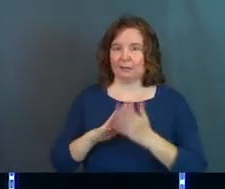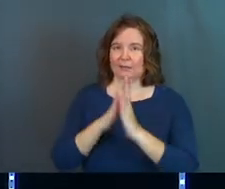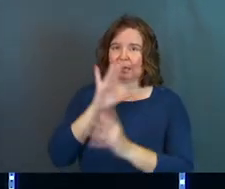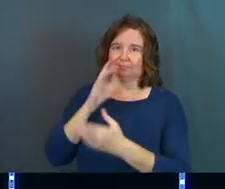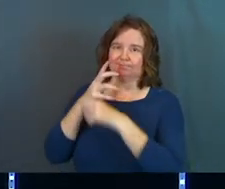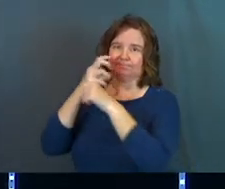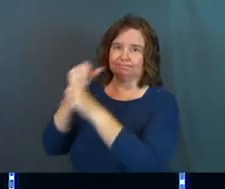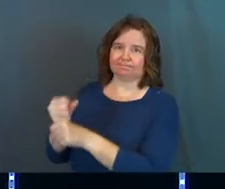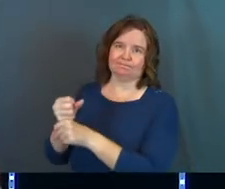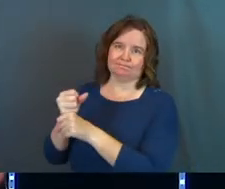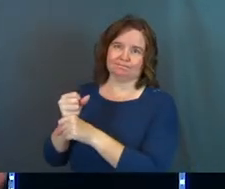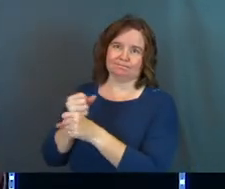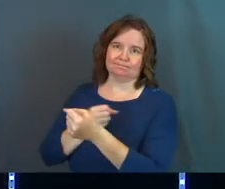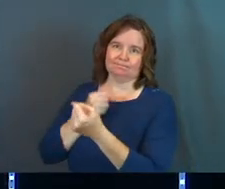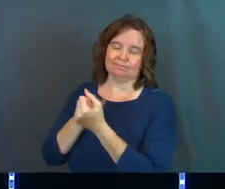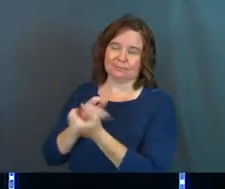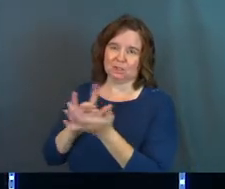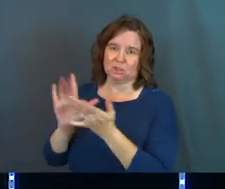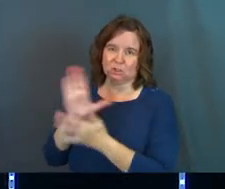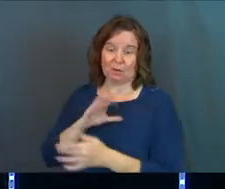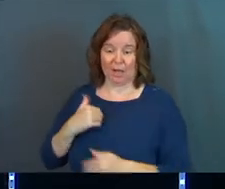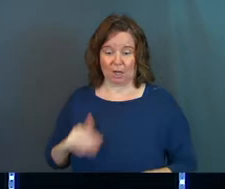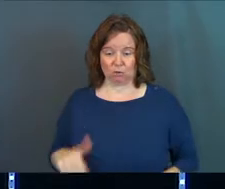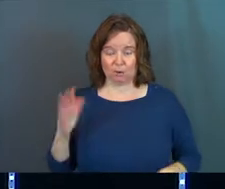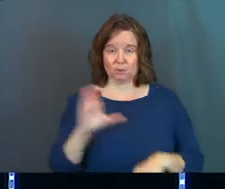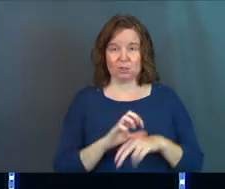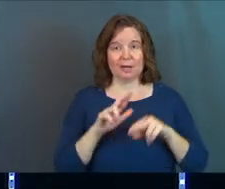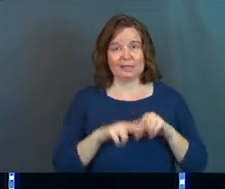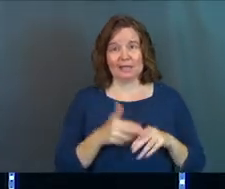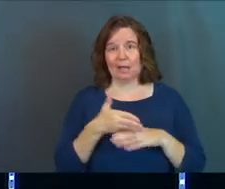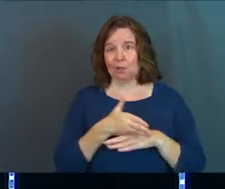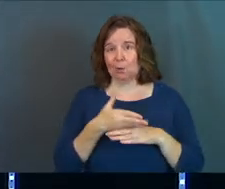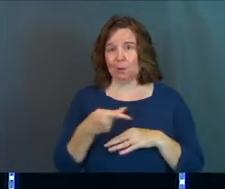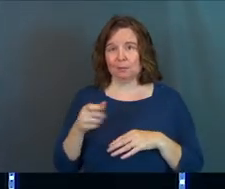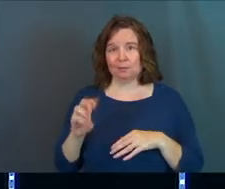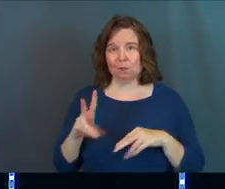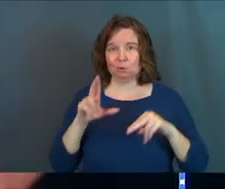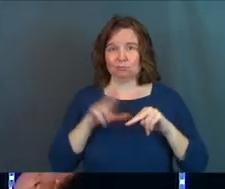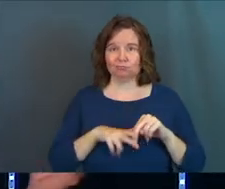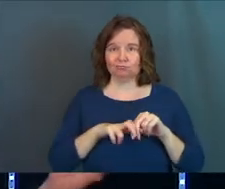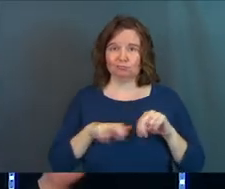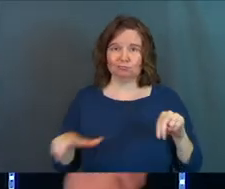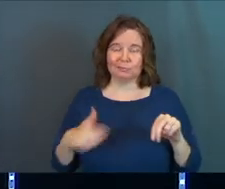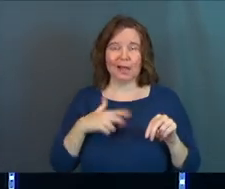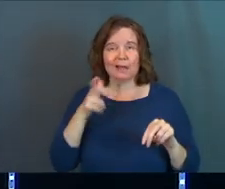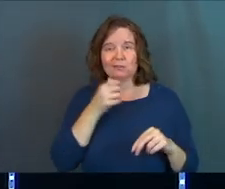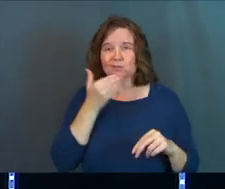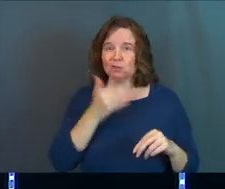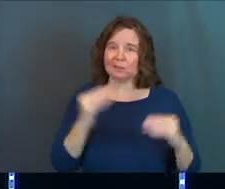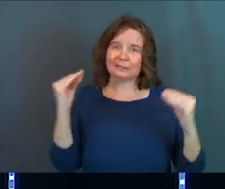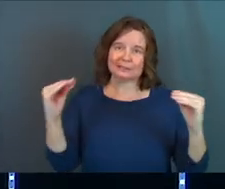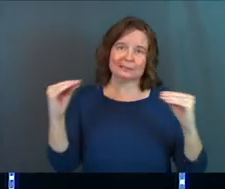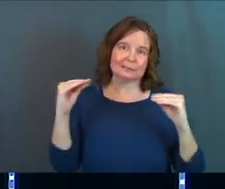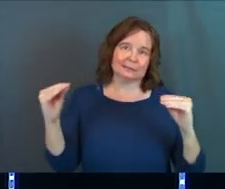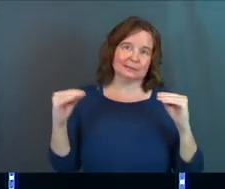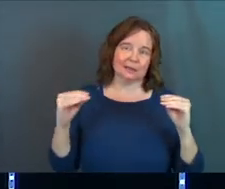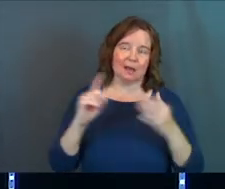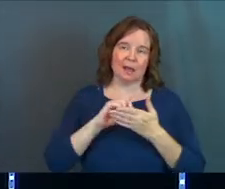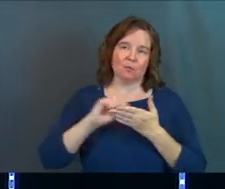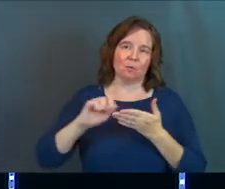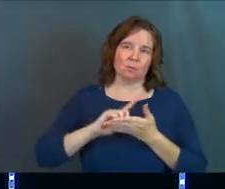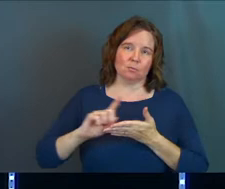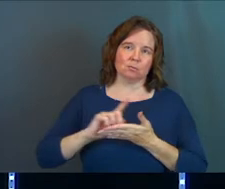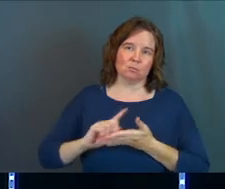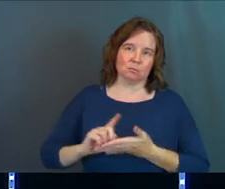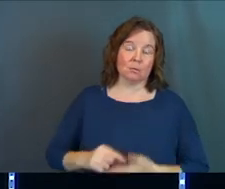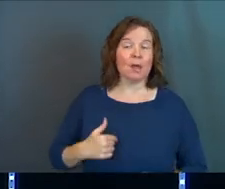faith in Jesus Christ. I grew up in the church. I sat in a wood pew. I listened to good, solid Bible teaching every single week,